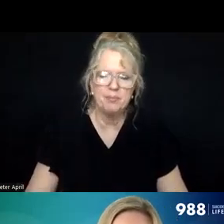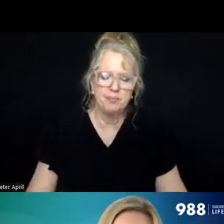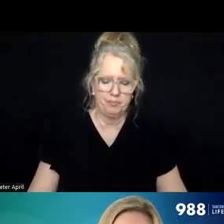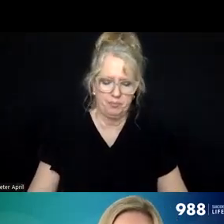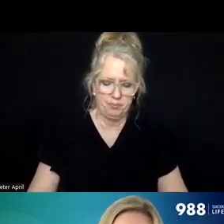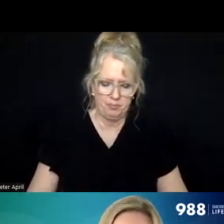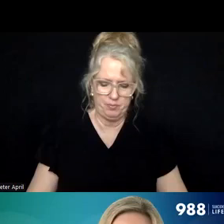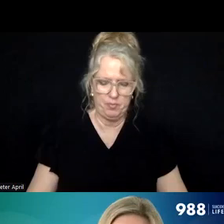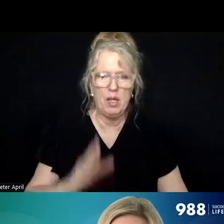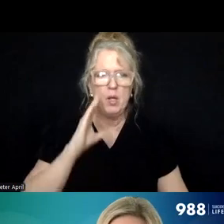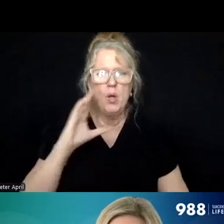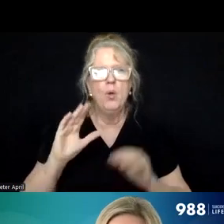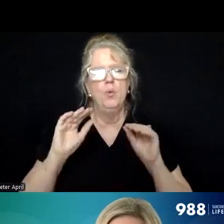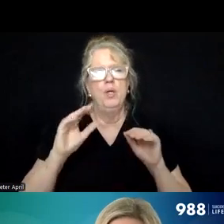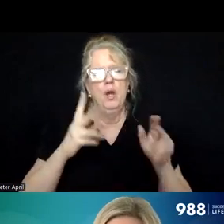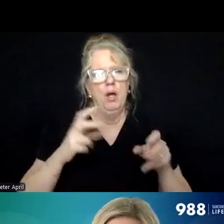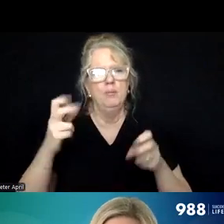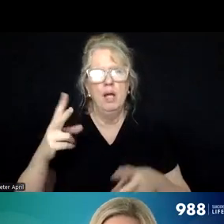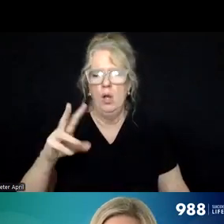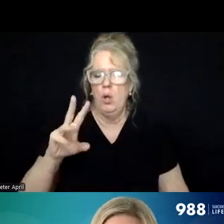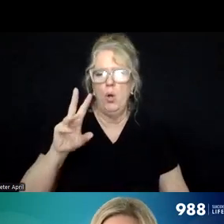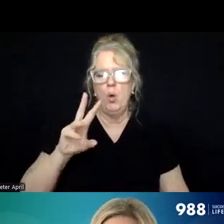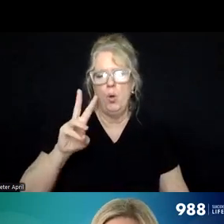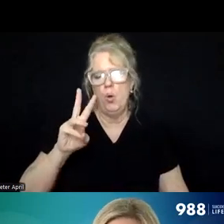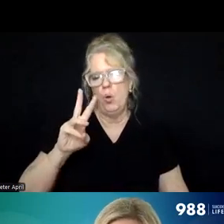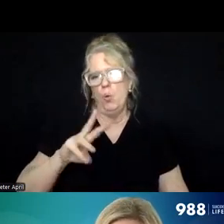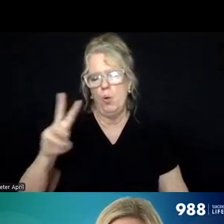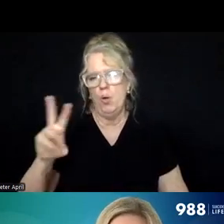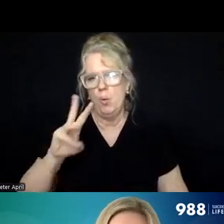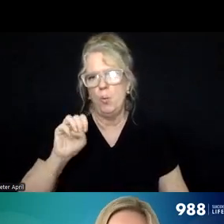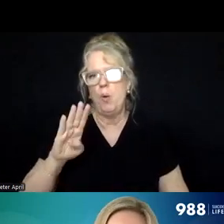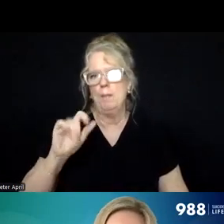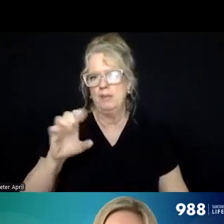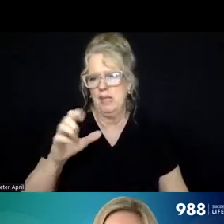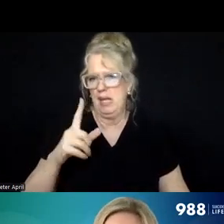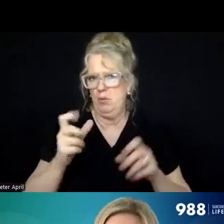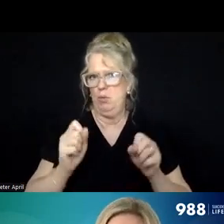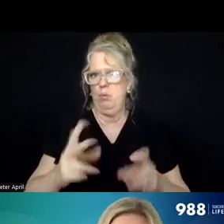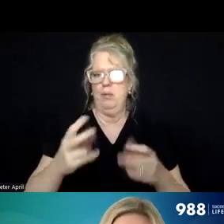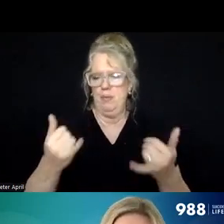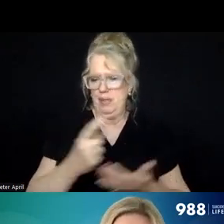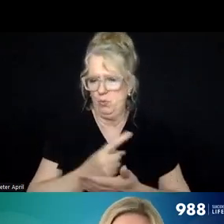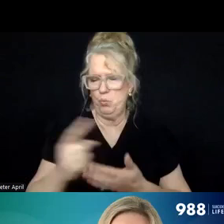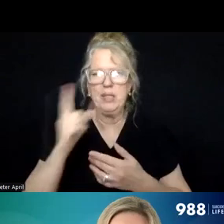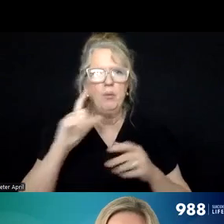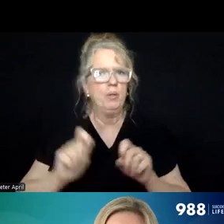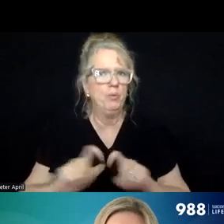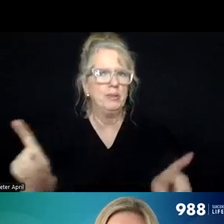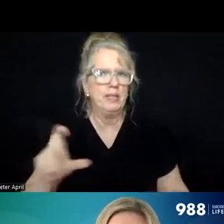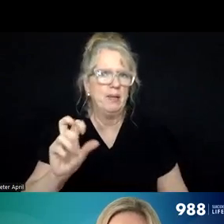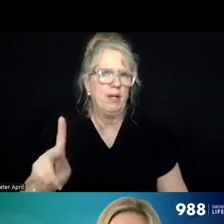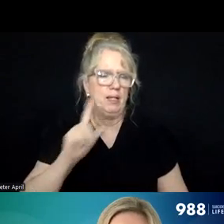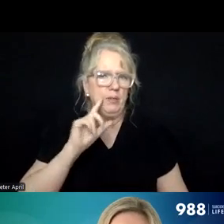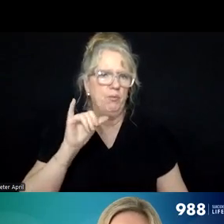are putting up a website this week. Hopefully we're working on that now. Uh, and we'll send around the link for that as well.